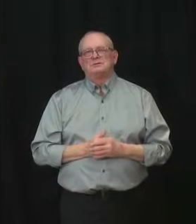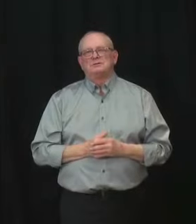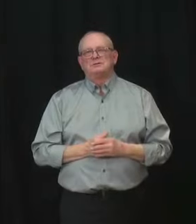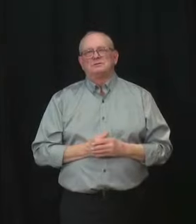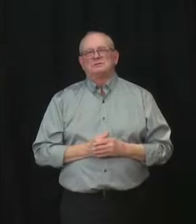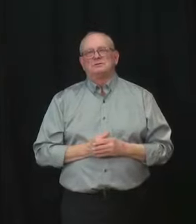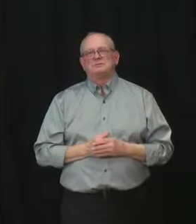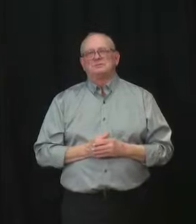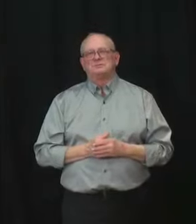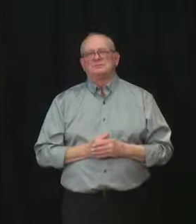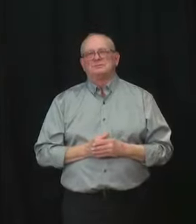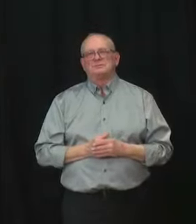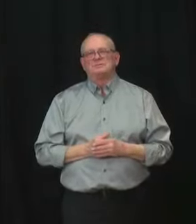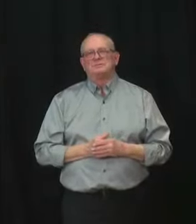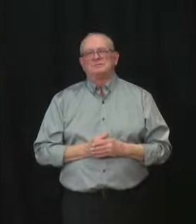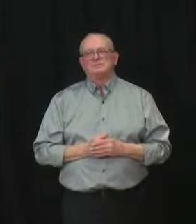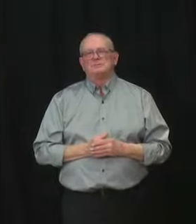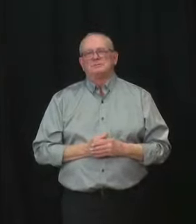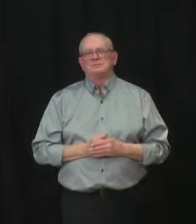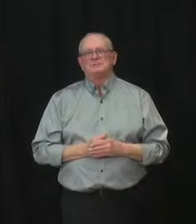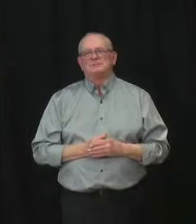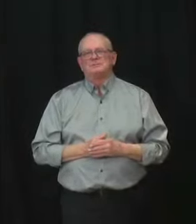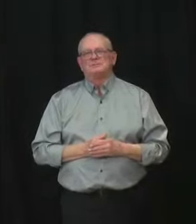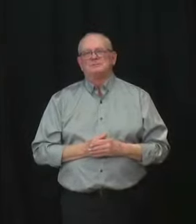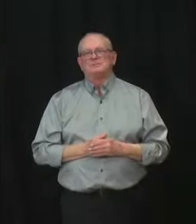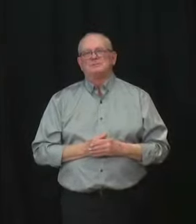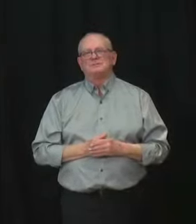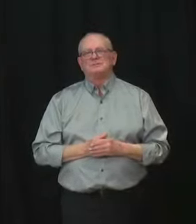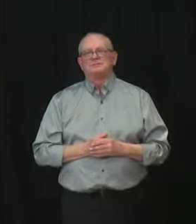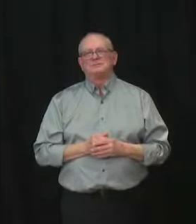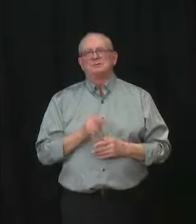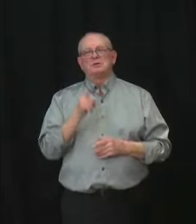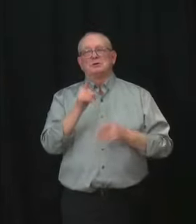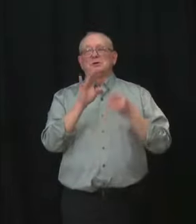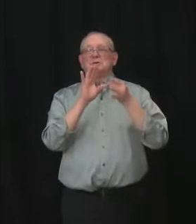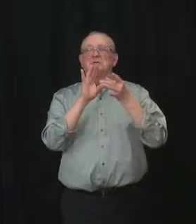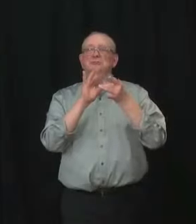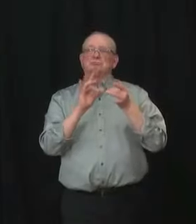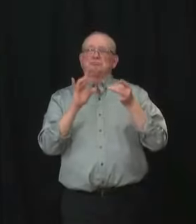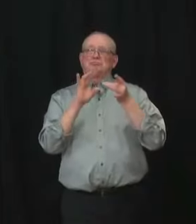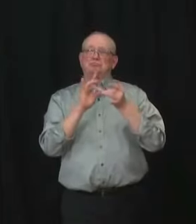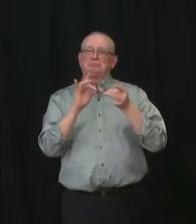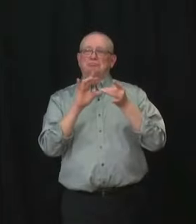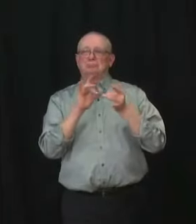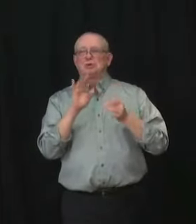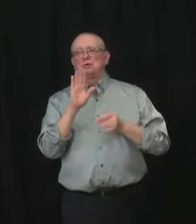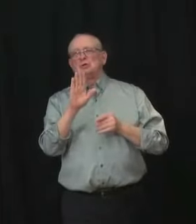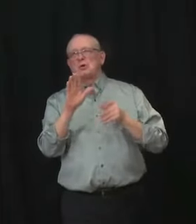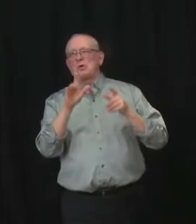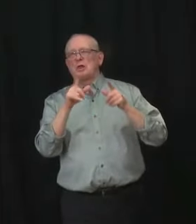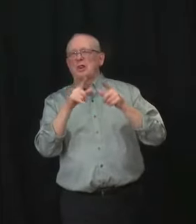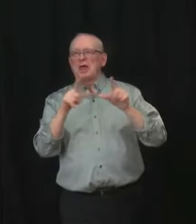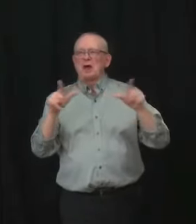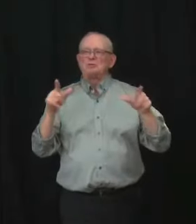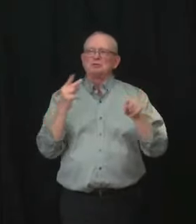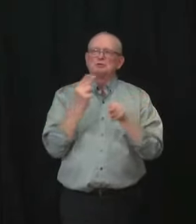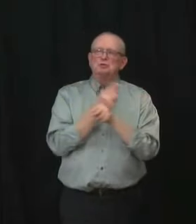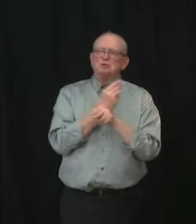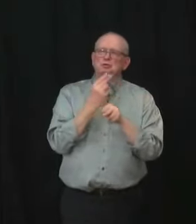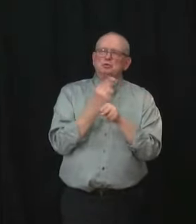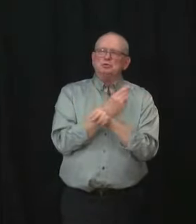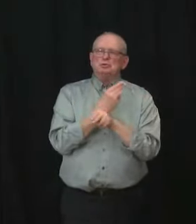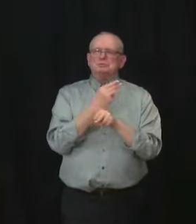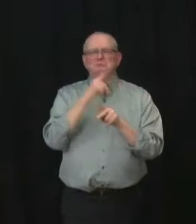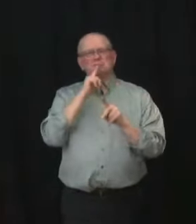you've, uh, spoken some pretty hopeful language, Minister Copping, about what the future will look like. And I'm not